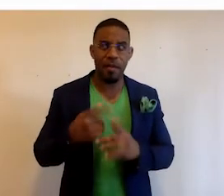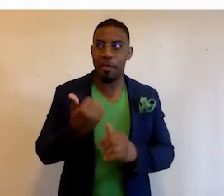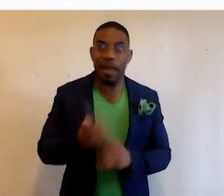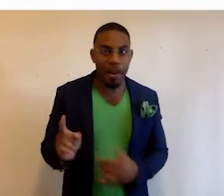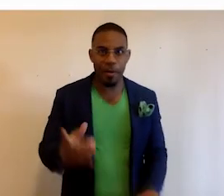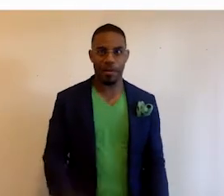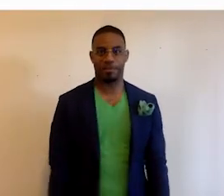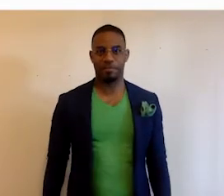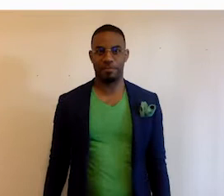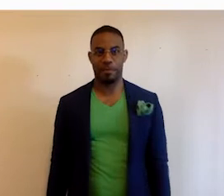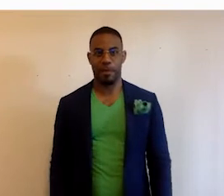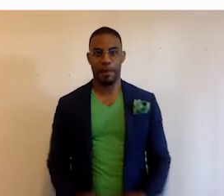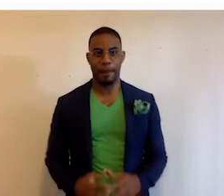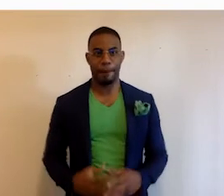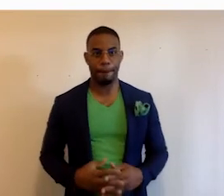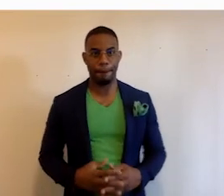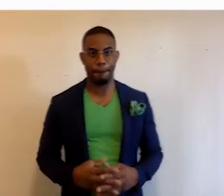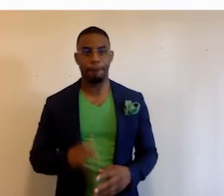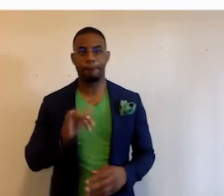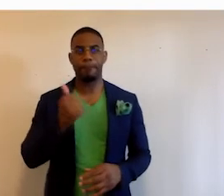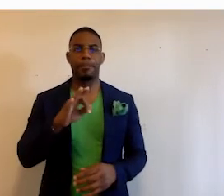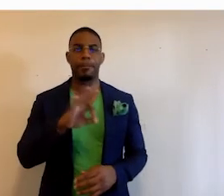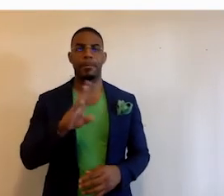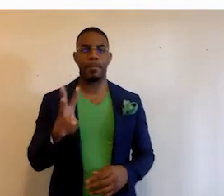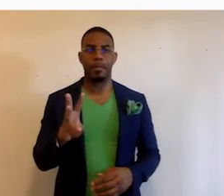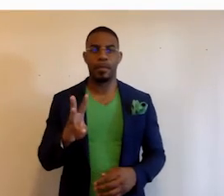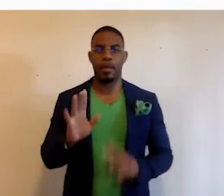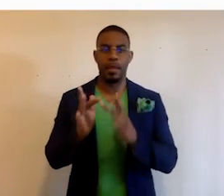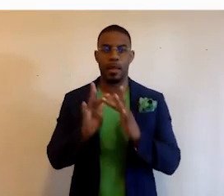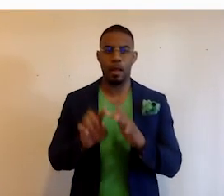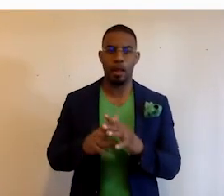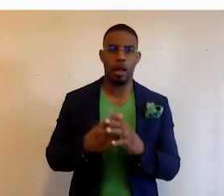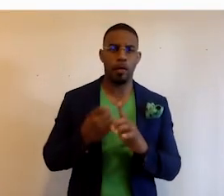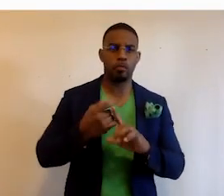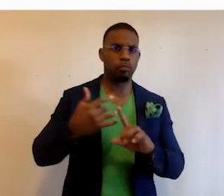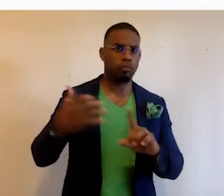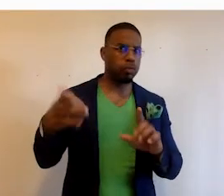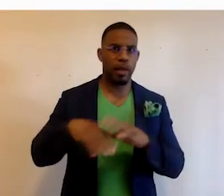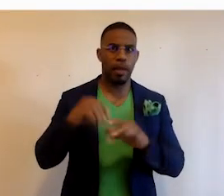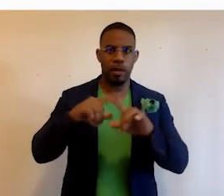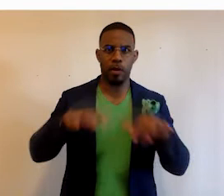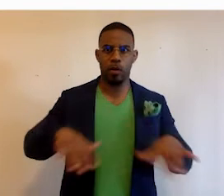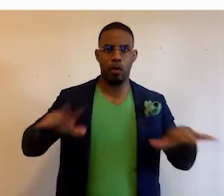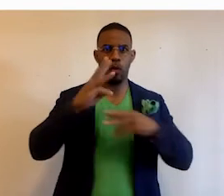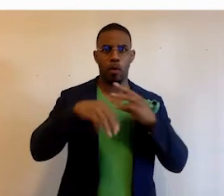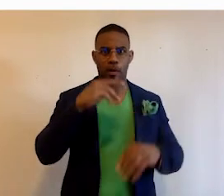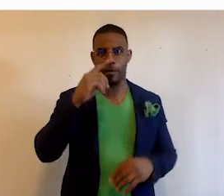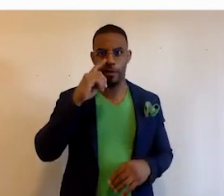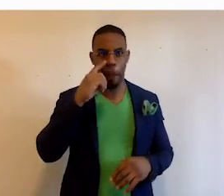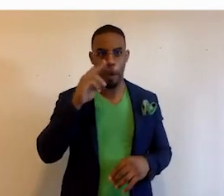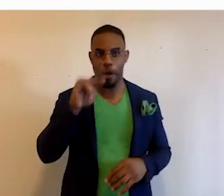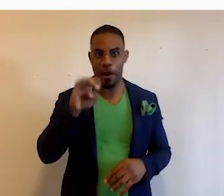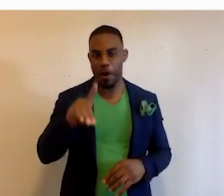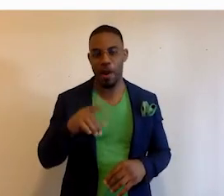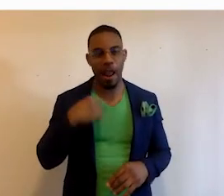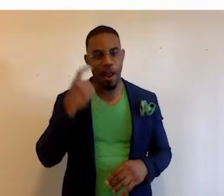them. By 1996, the internet was starting to expand outside the realm of the world of nerds, and I